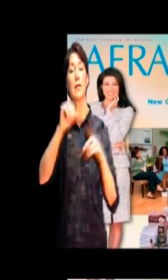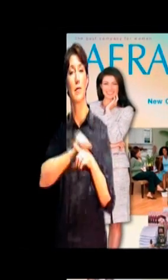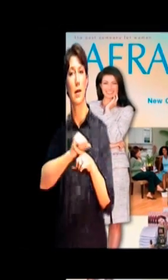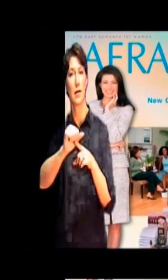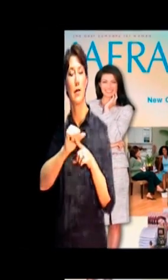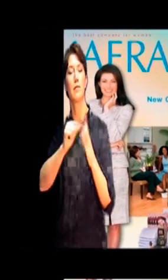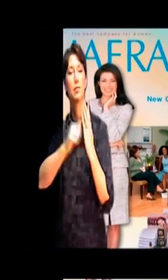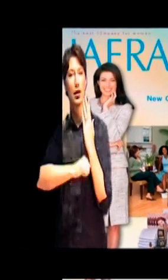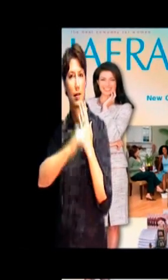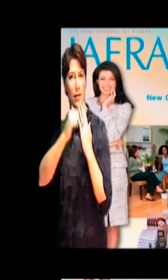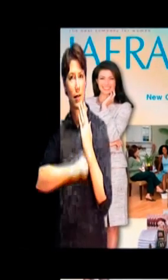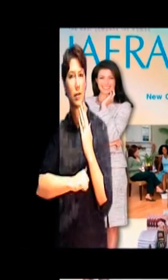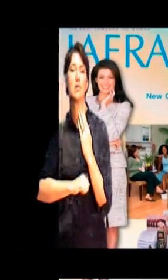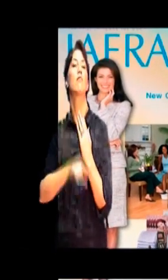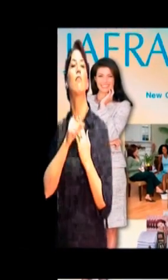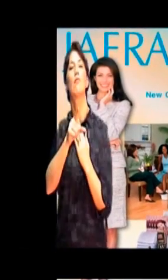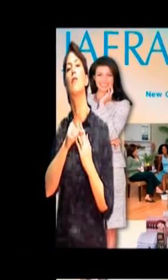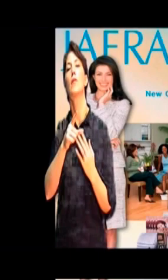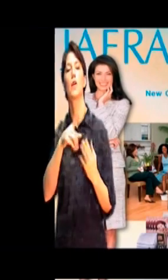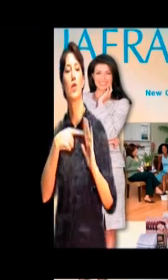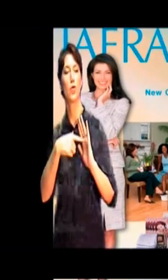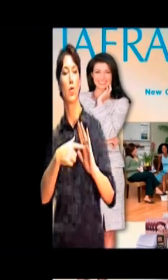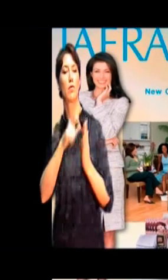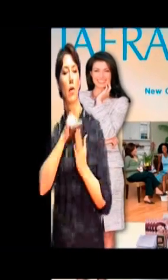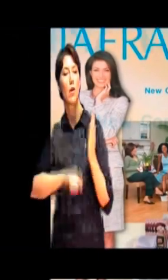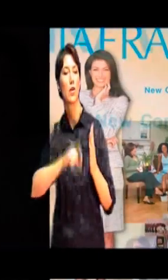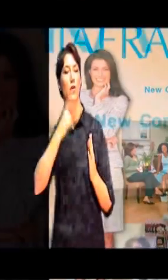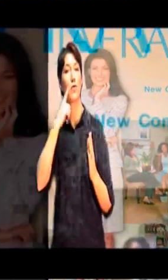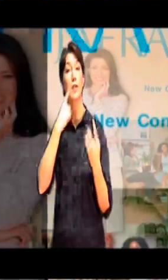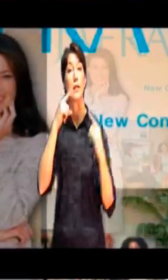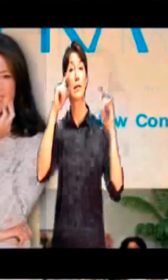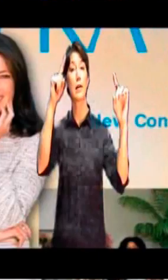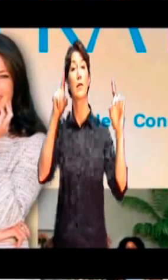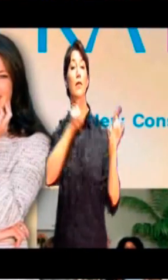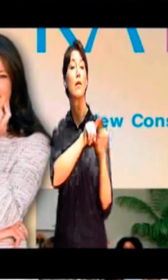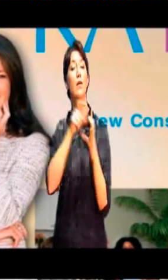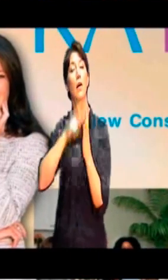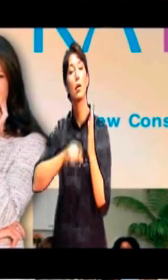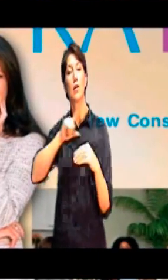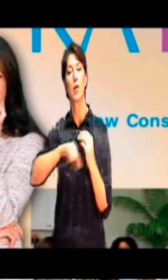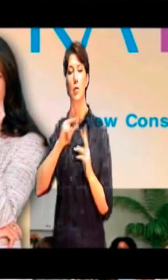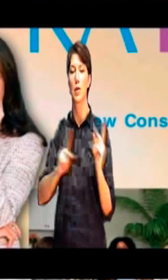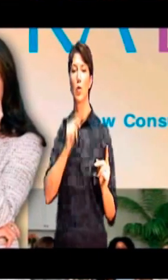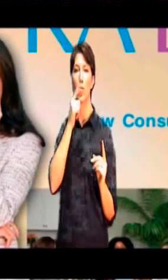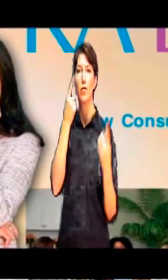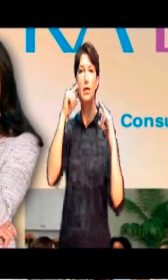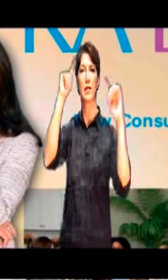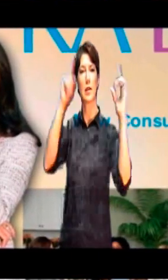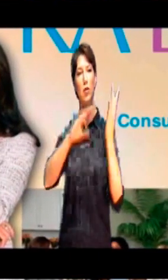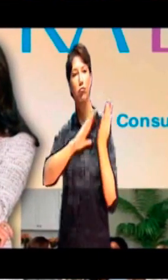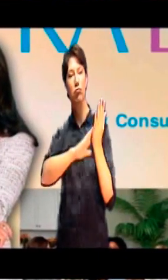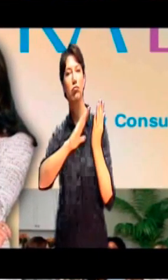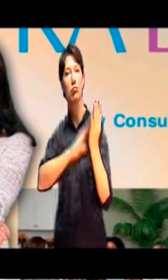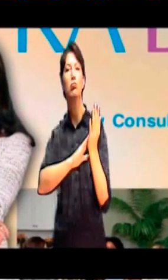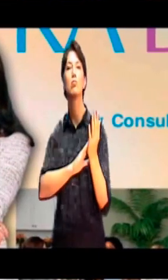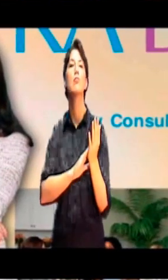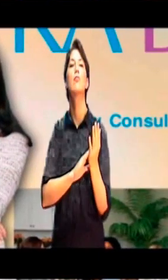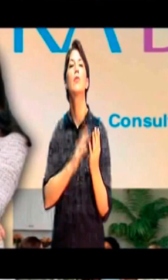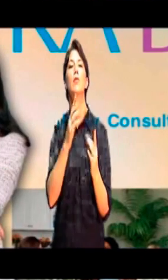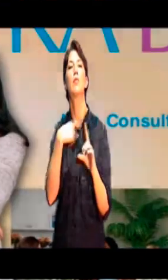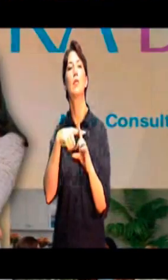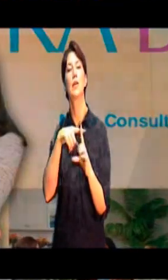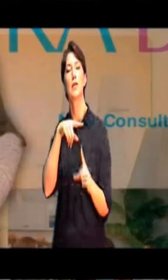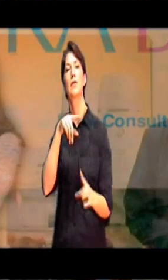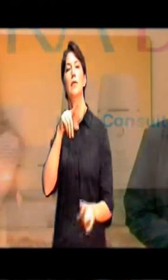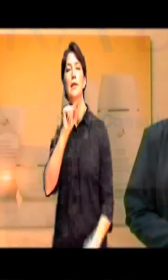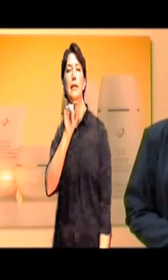your best connection to Jaffra. You'll see articles of success. You'll see articles of recognition as well as tips and newest